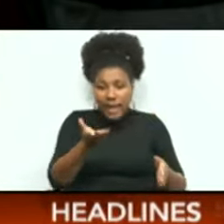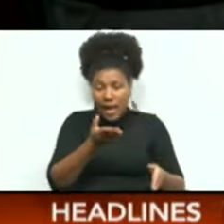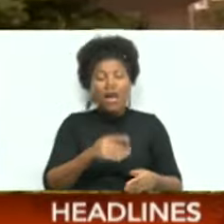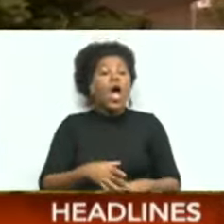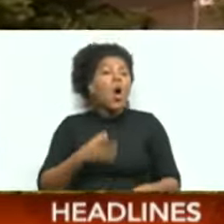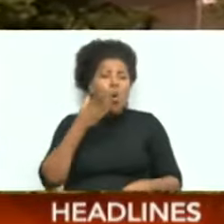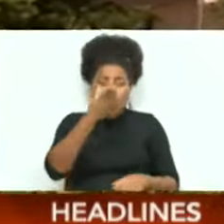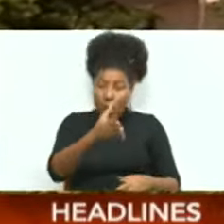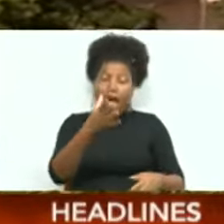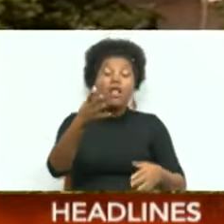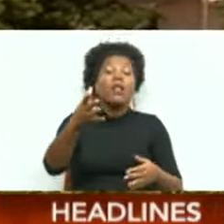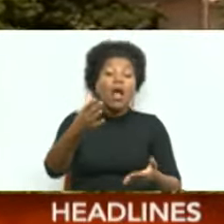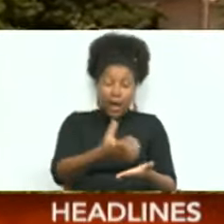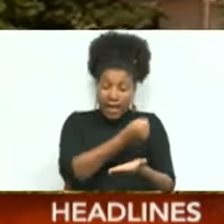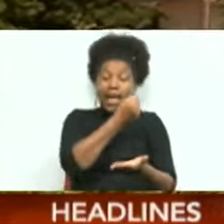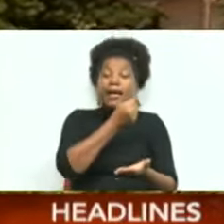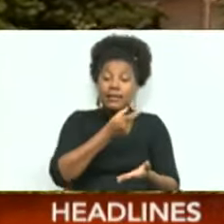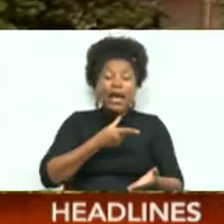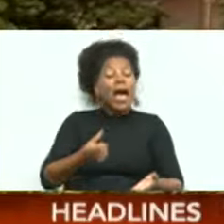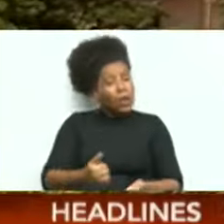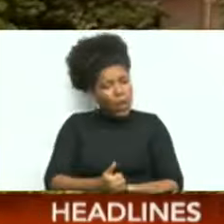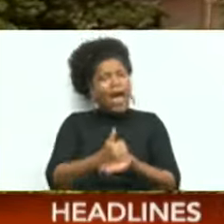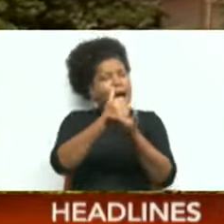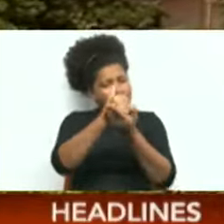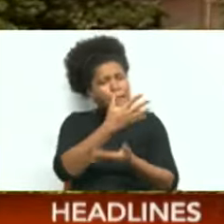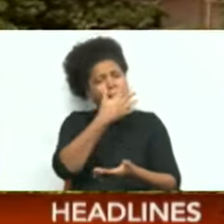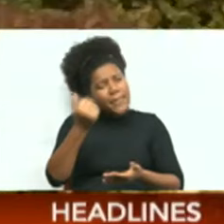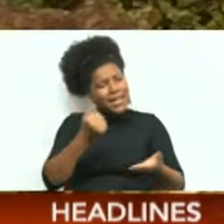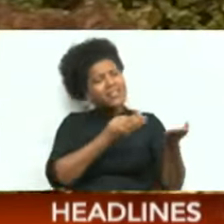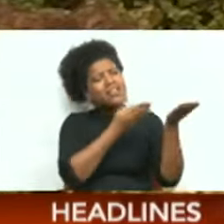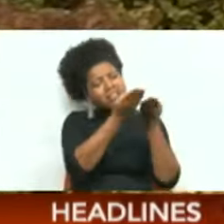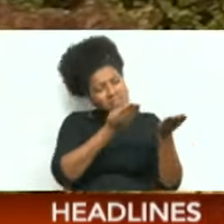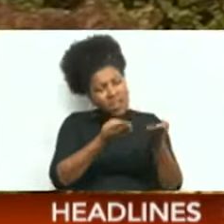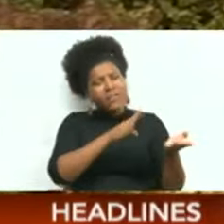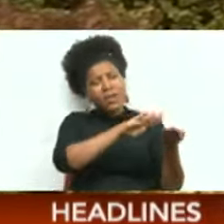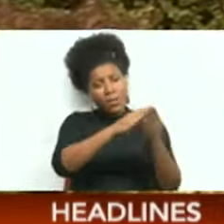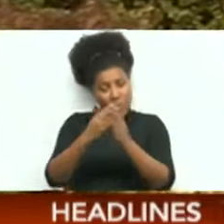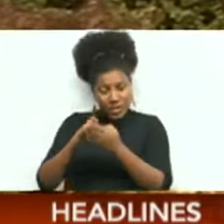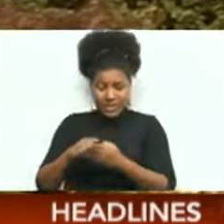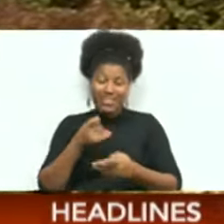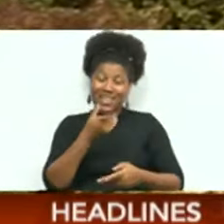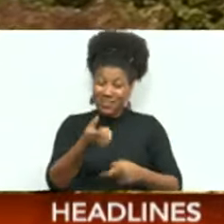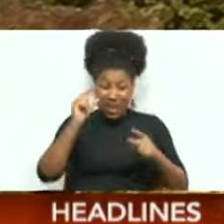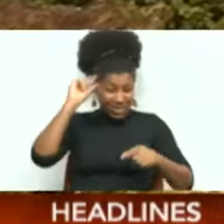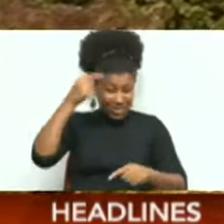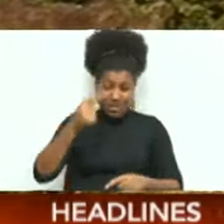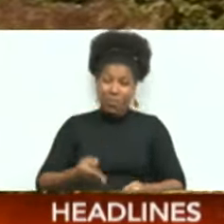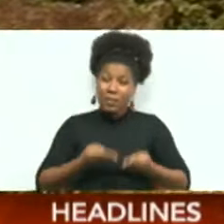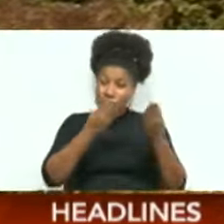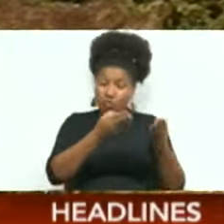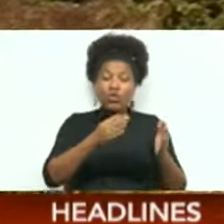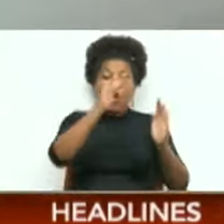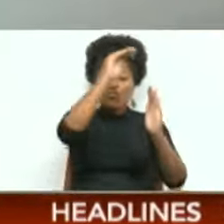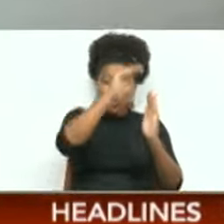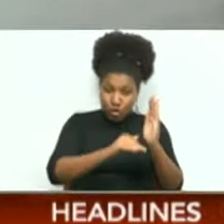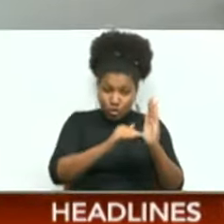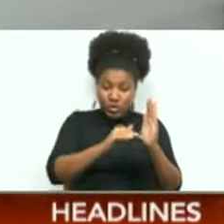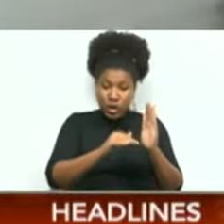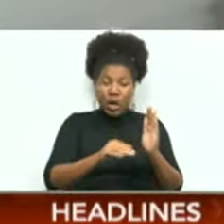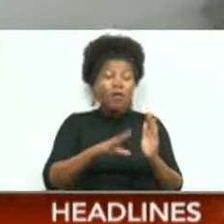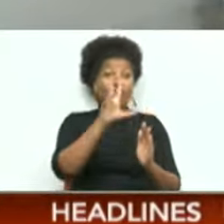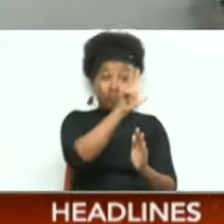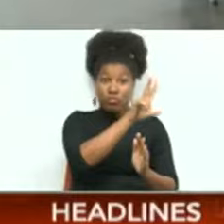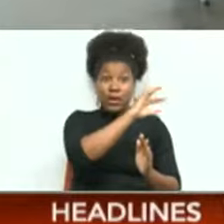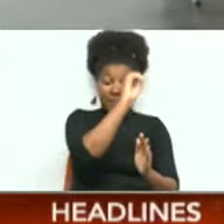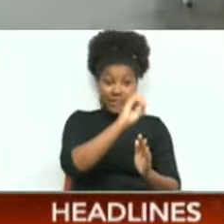collected this year and will help to better serve communities. And even as the government proposed a reduction in the residential rate from three